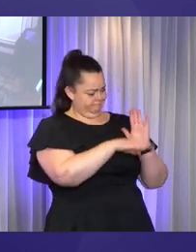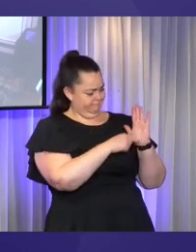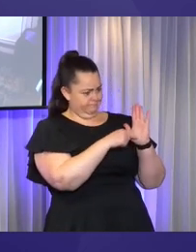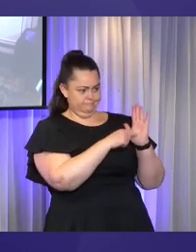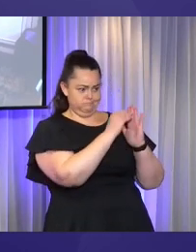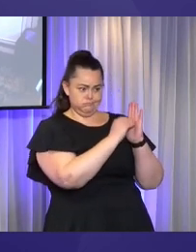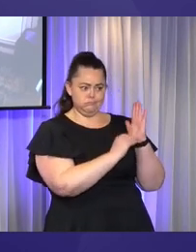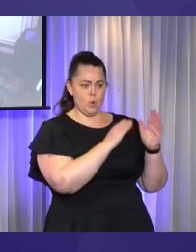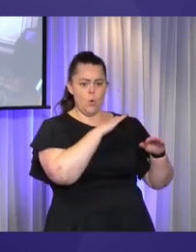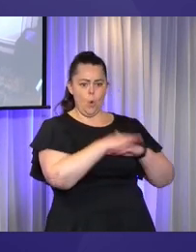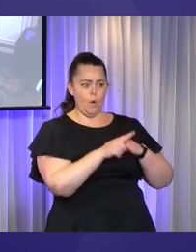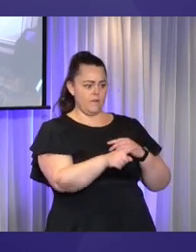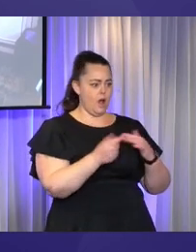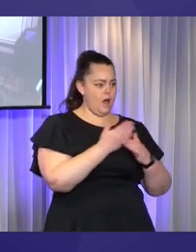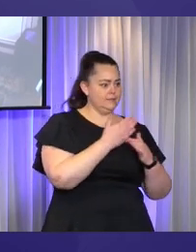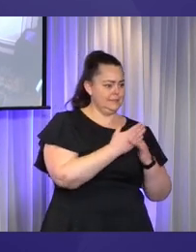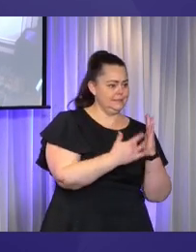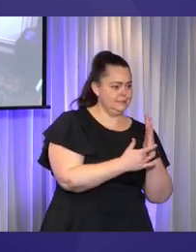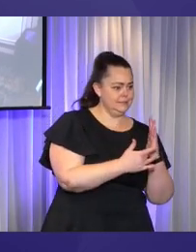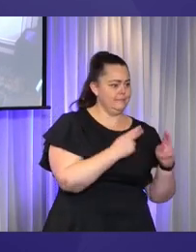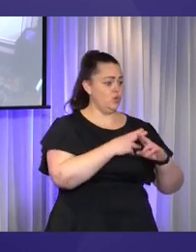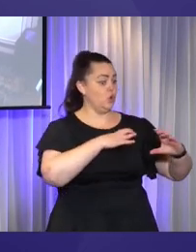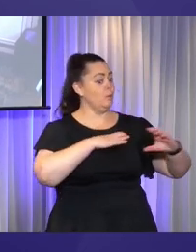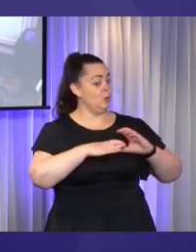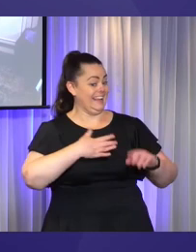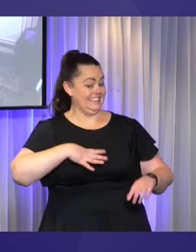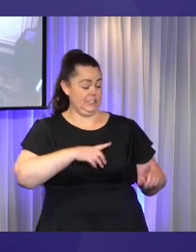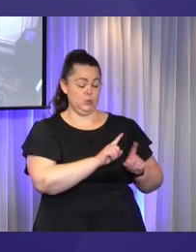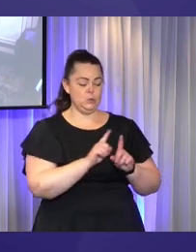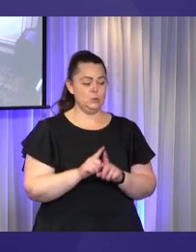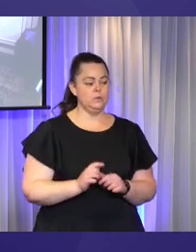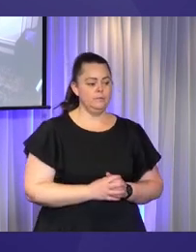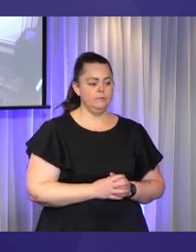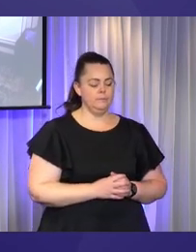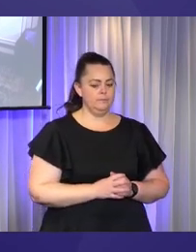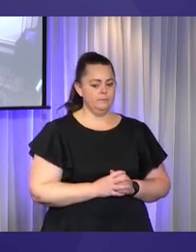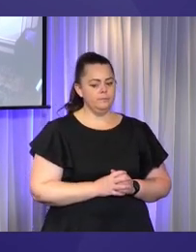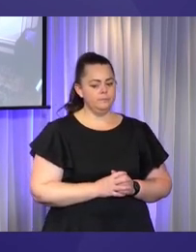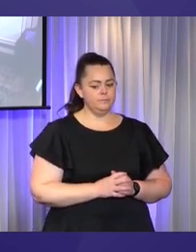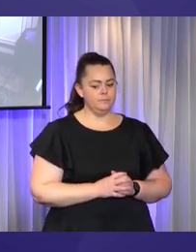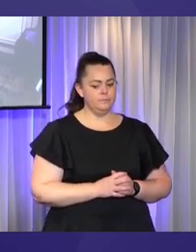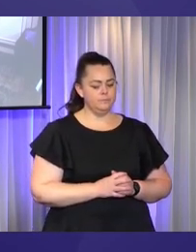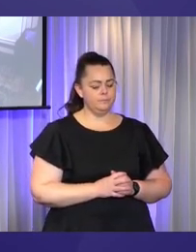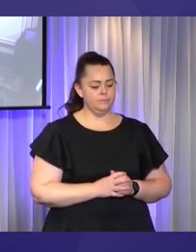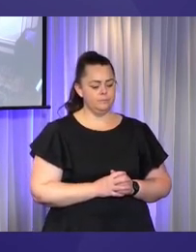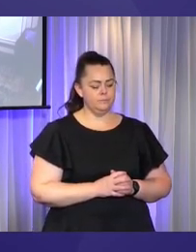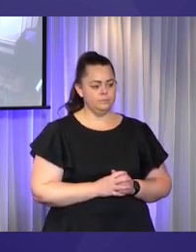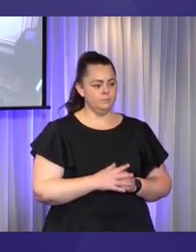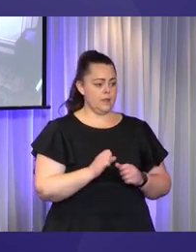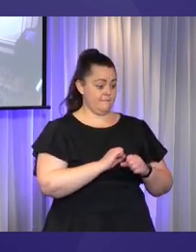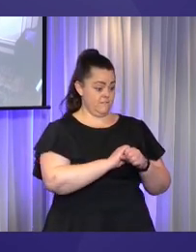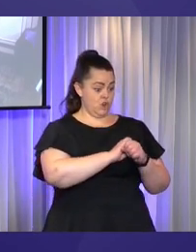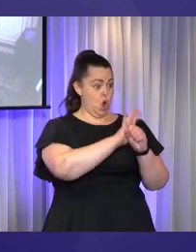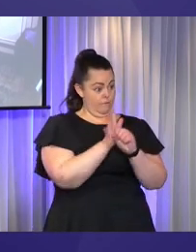communication needs. There's also been some really relevant comments and questions which people wanted in relation to the COVID-19 response